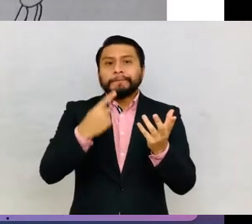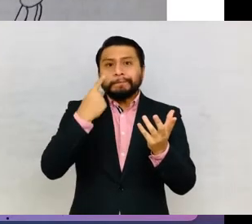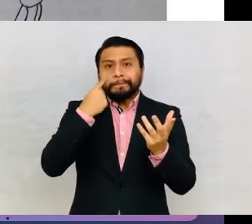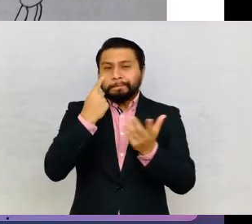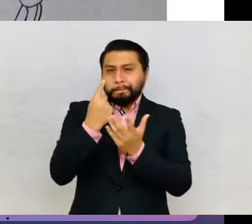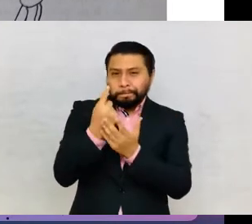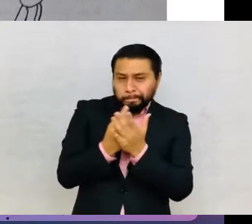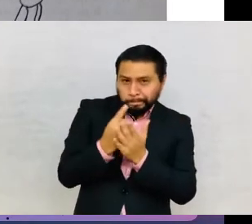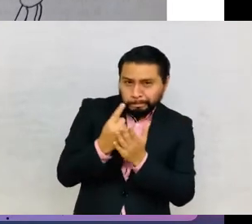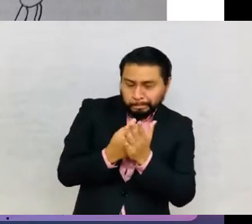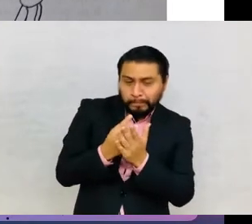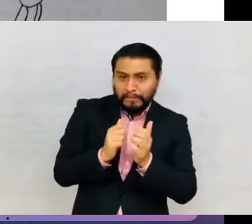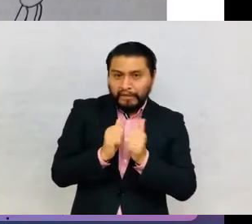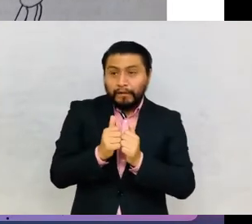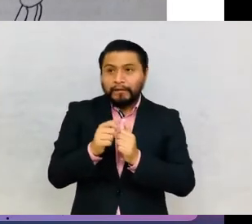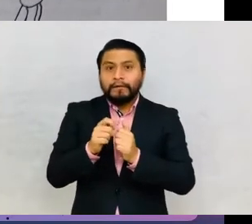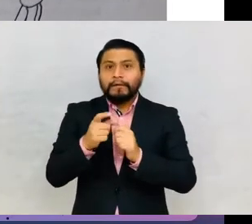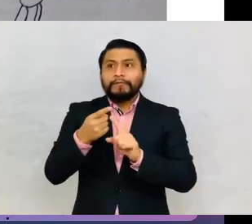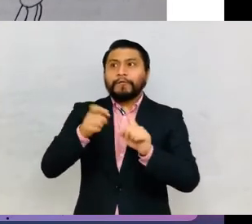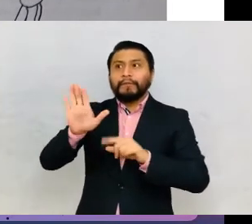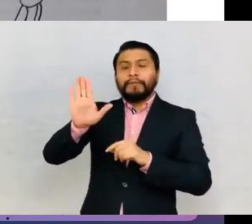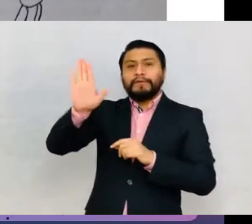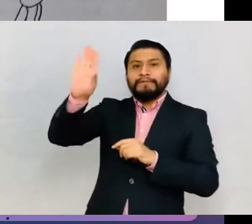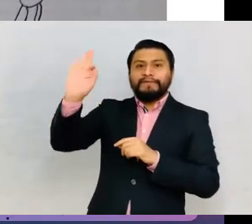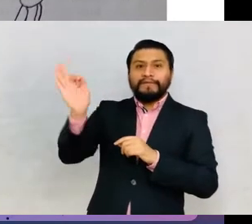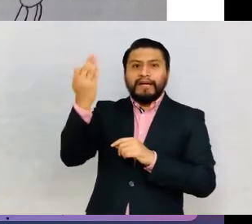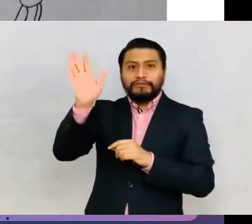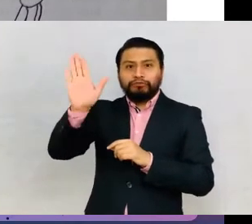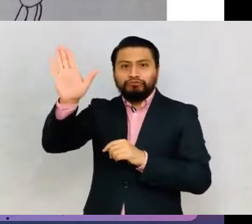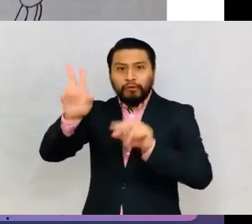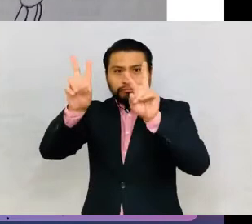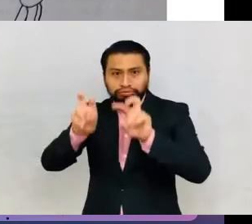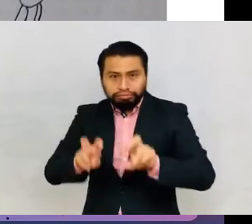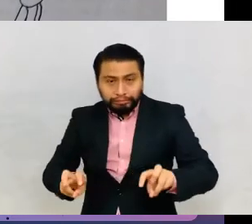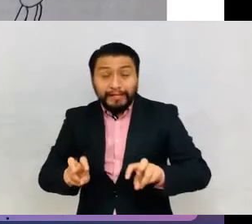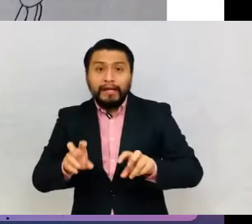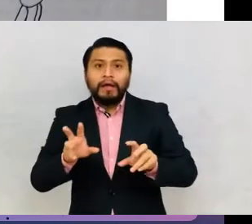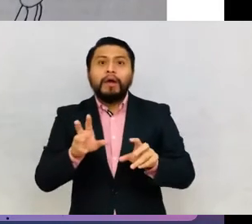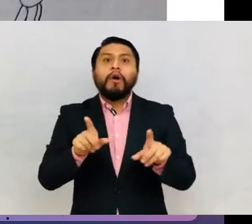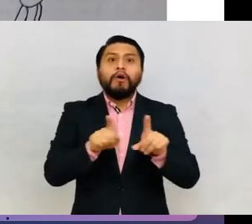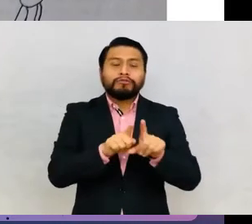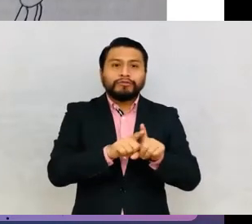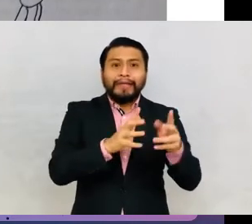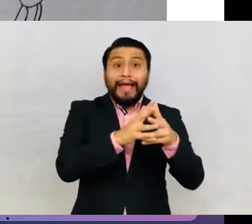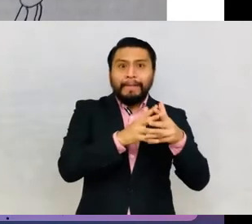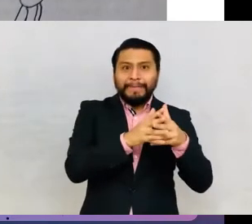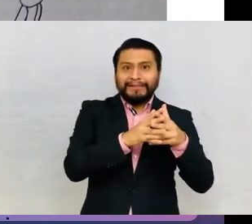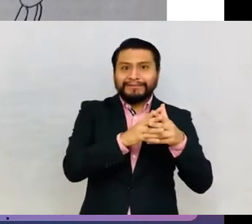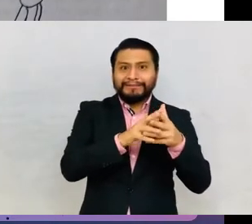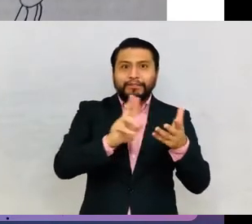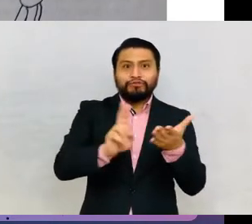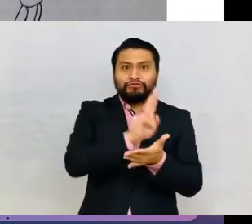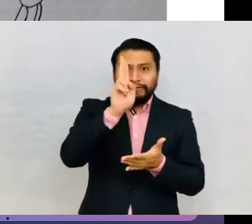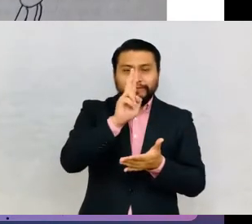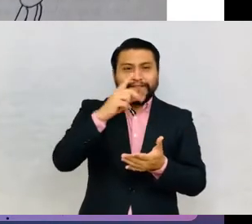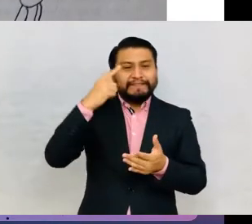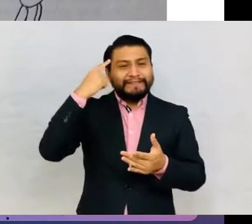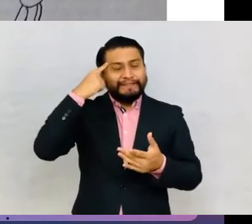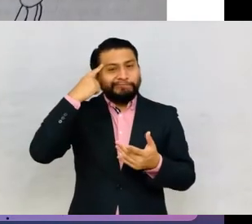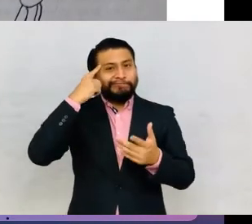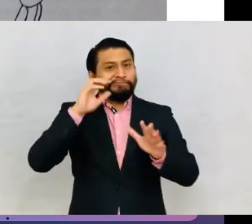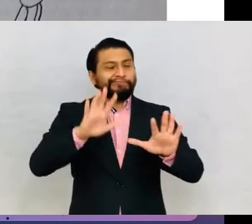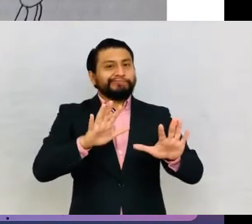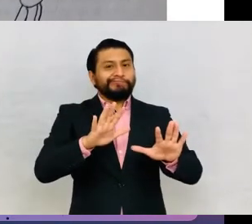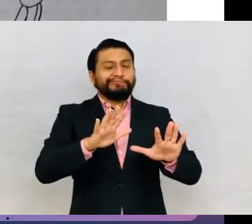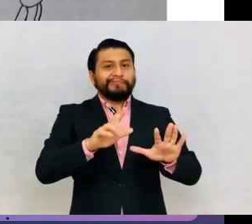backed by the prestige of French research and American universities, which prevented them from rejecting them